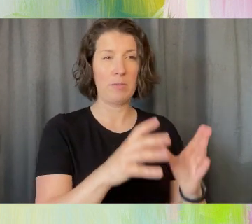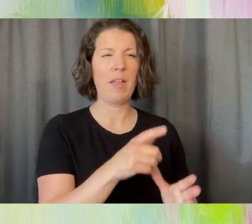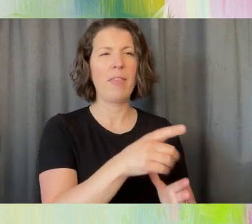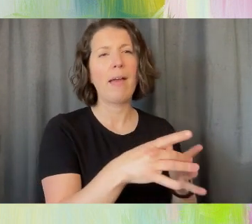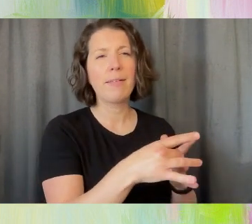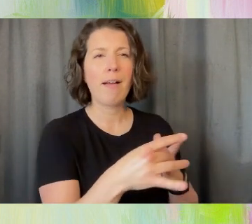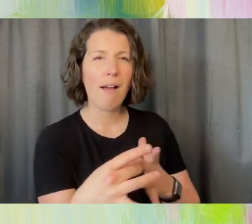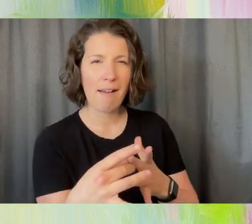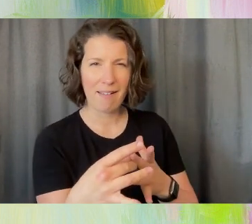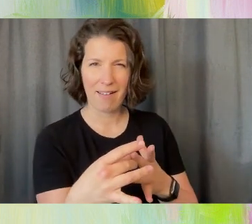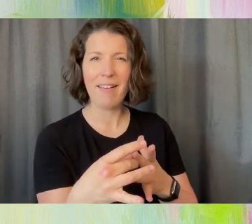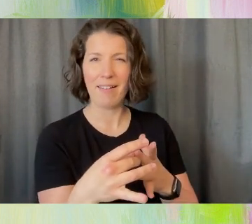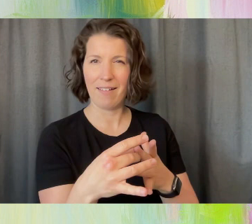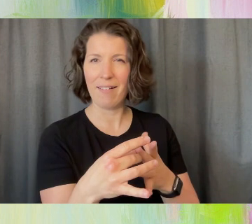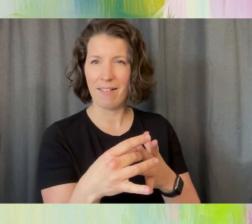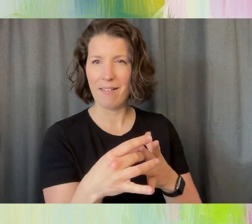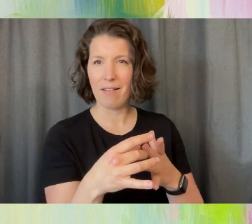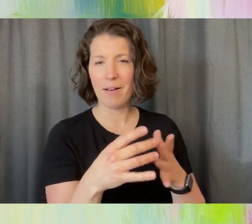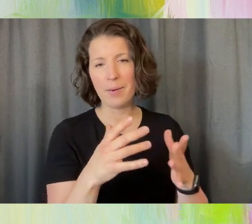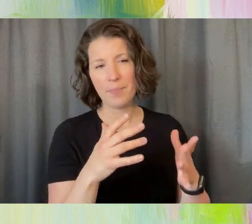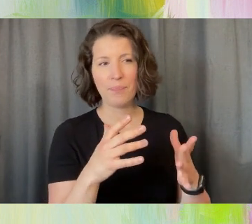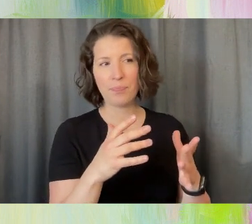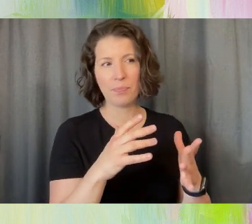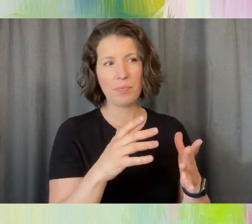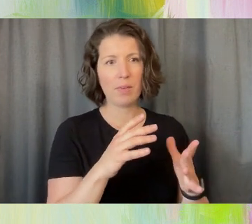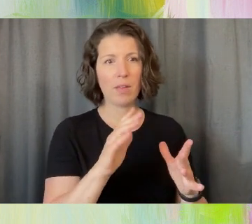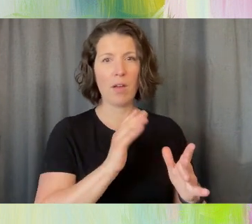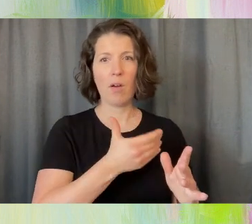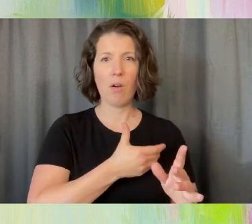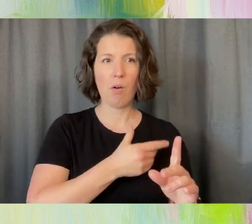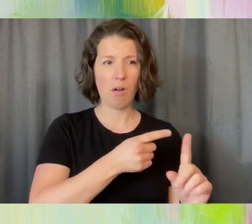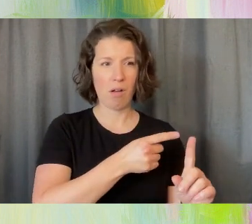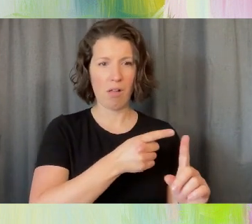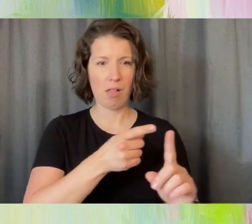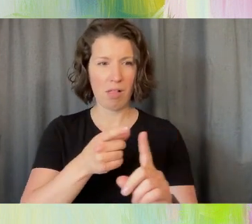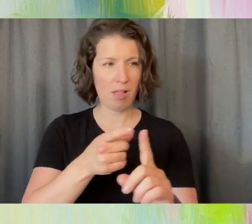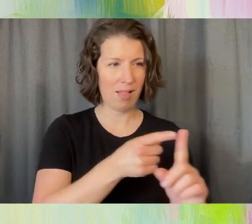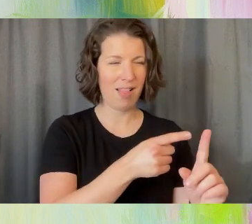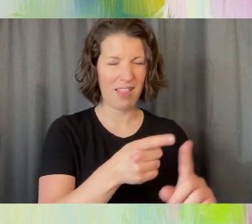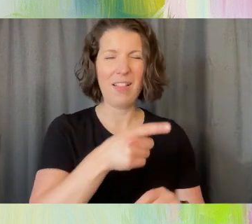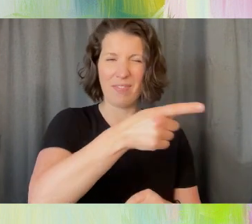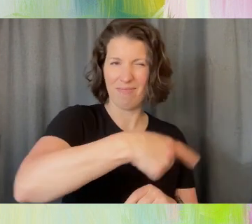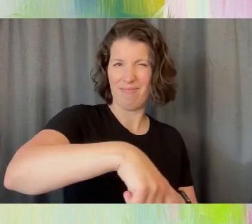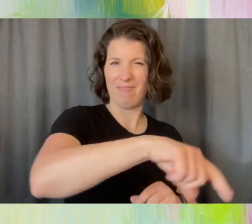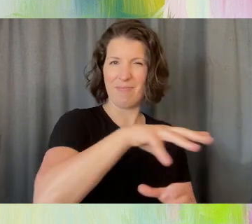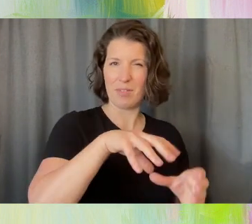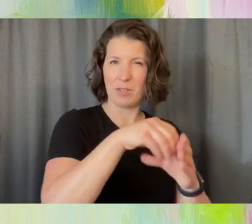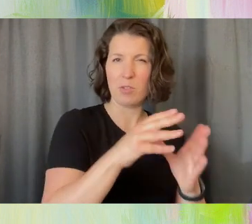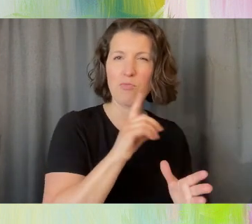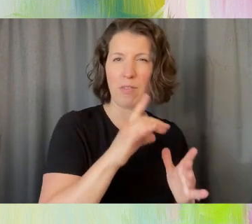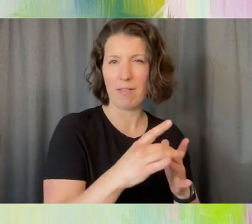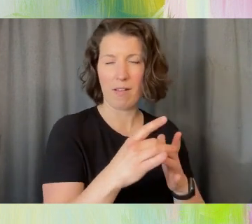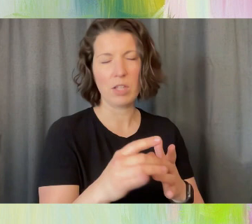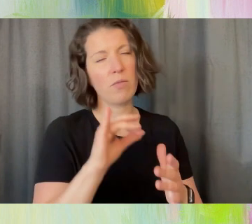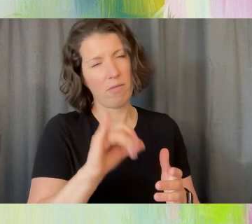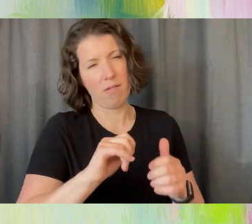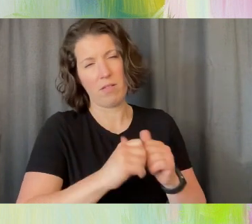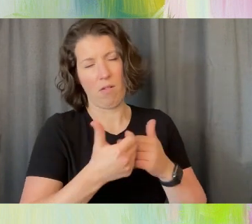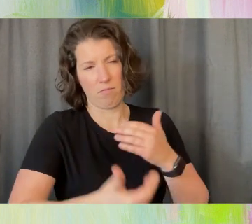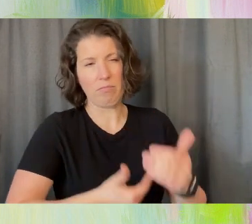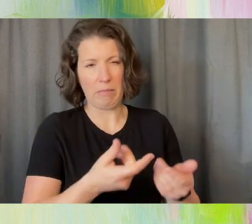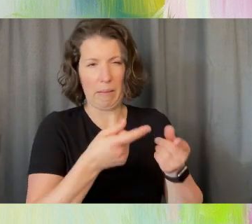the where we are going with this. And and so that's that's how it happens. And